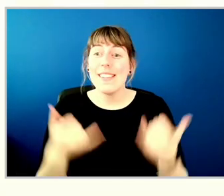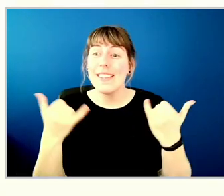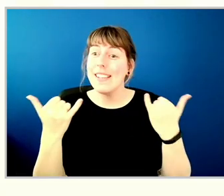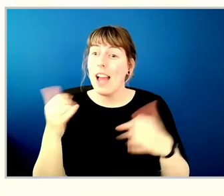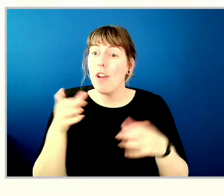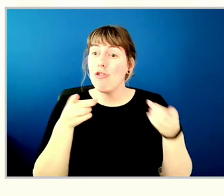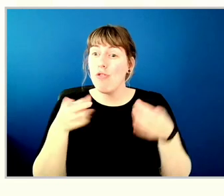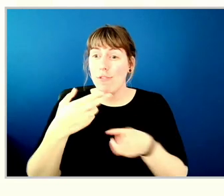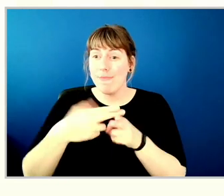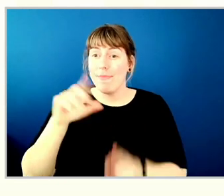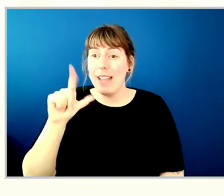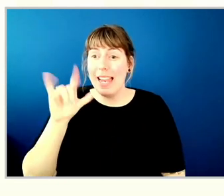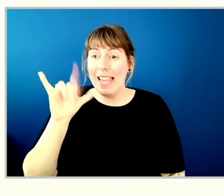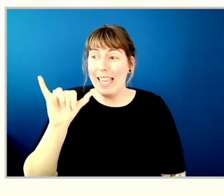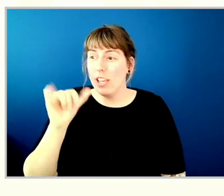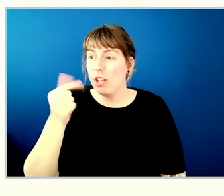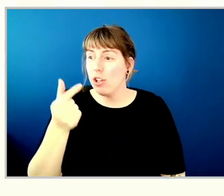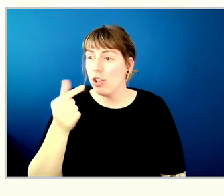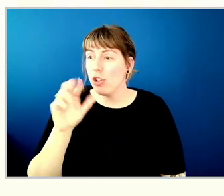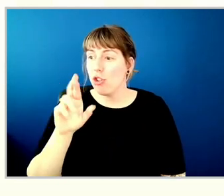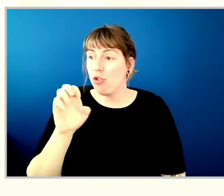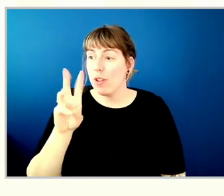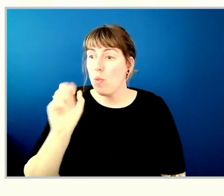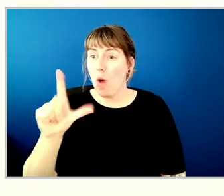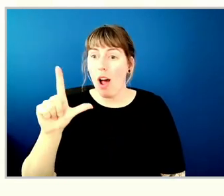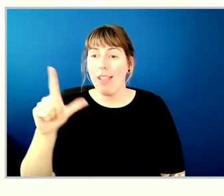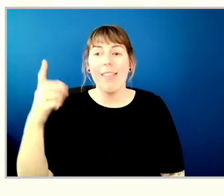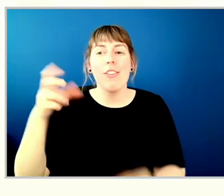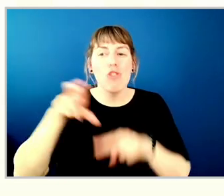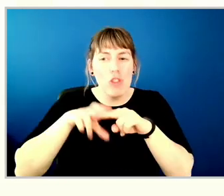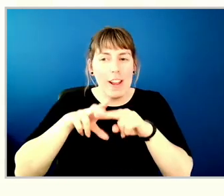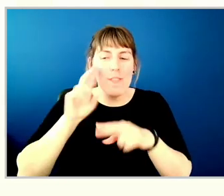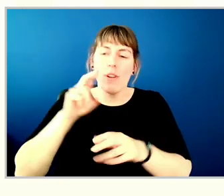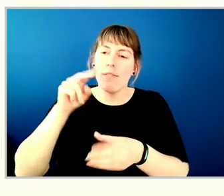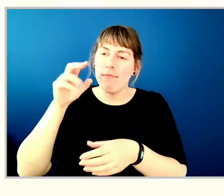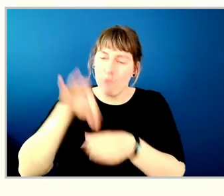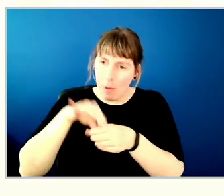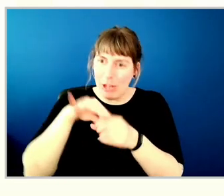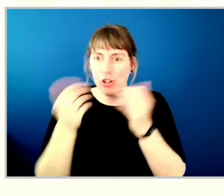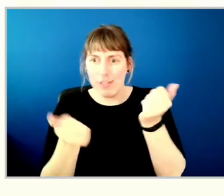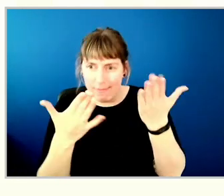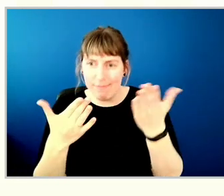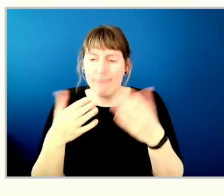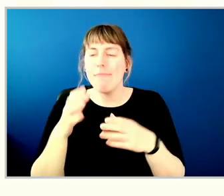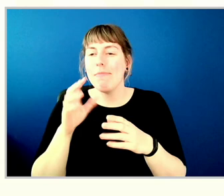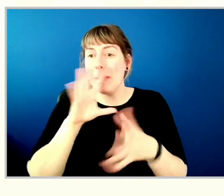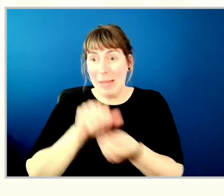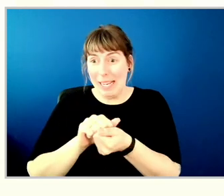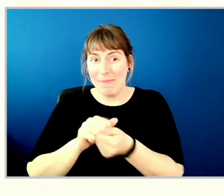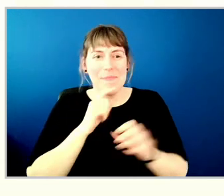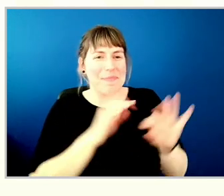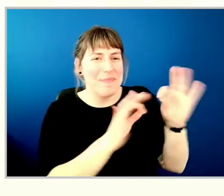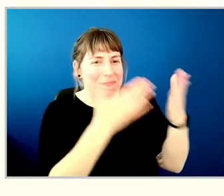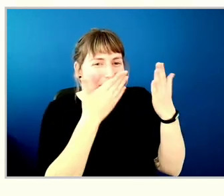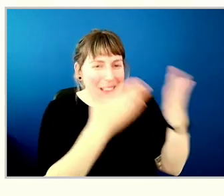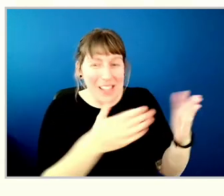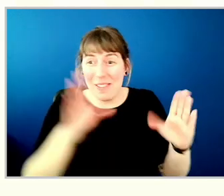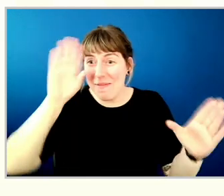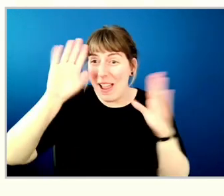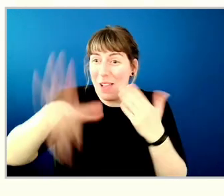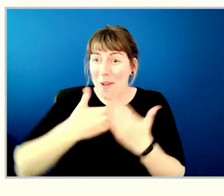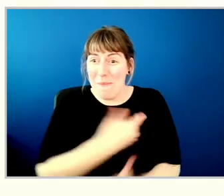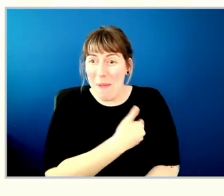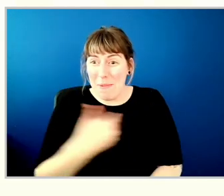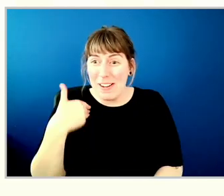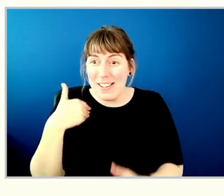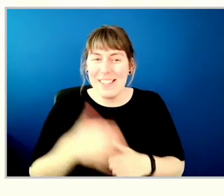Lily Grewal, Chair of the Nominations and Elections Committee. Thank you, Anita. Good evening, members. The